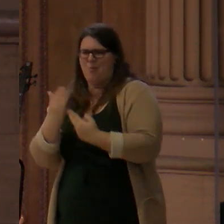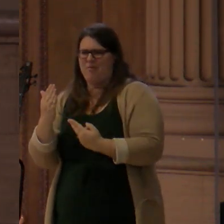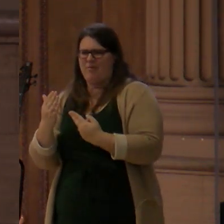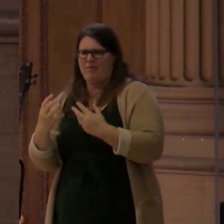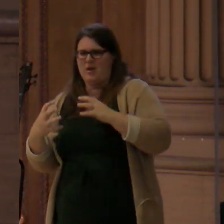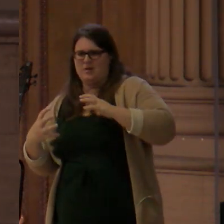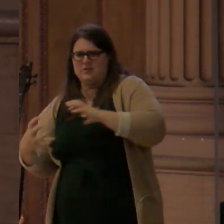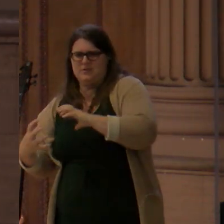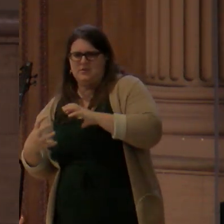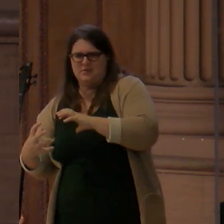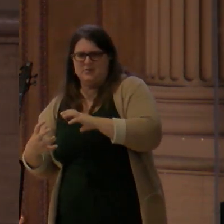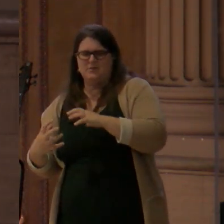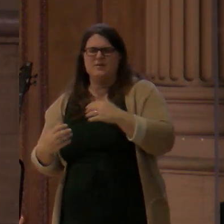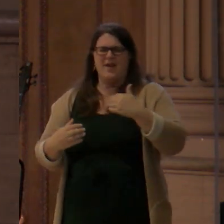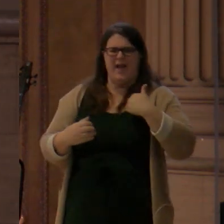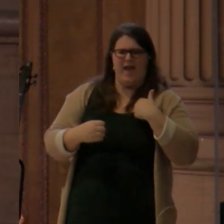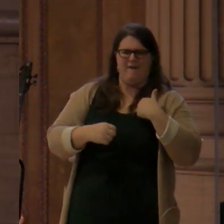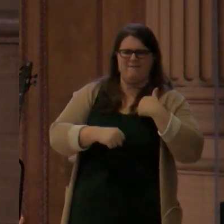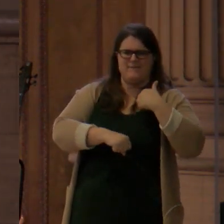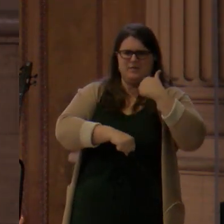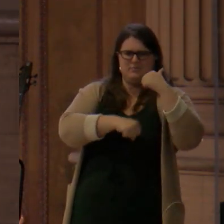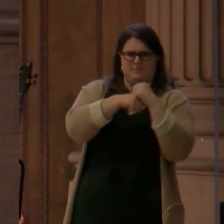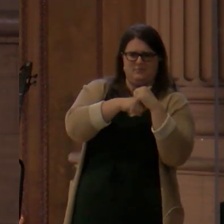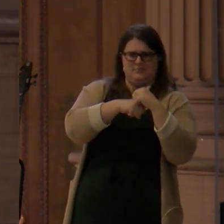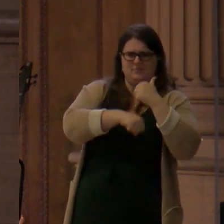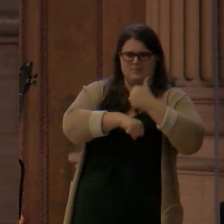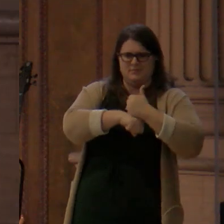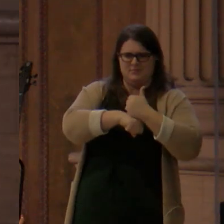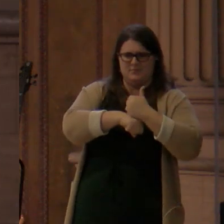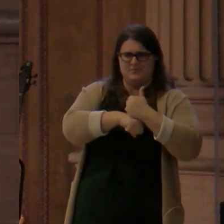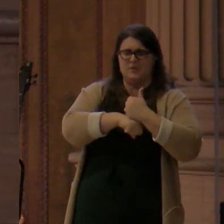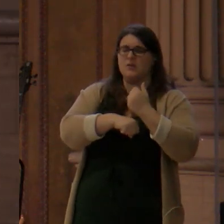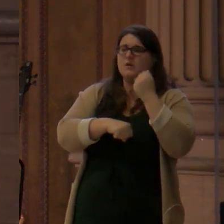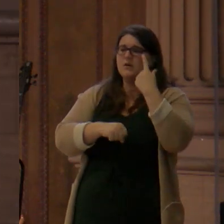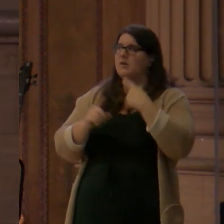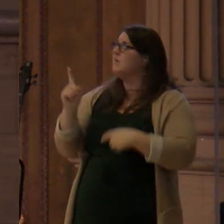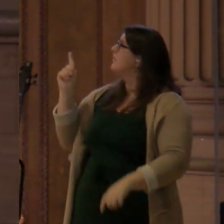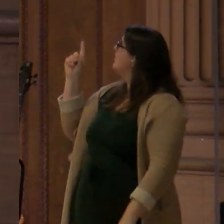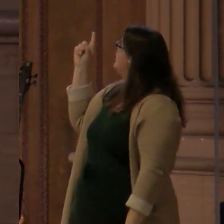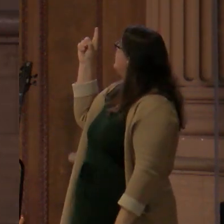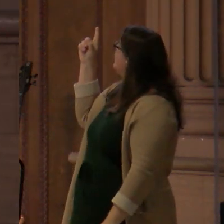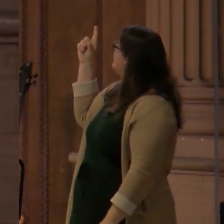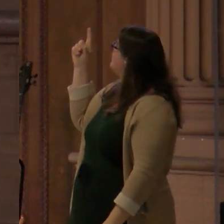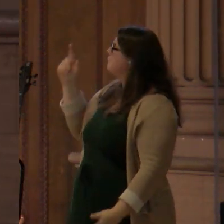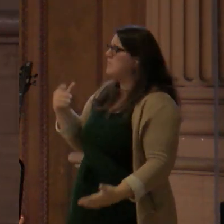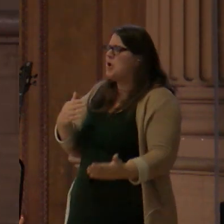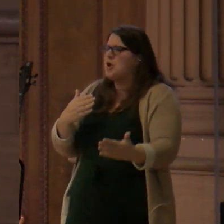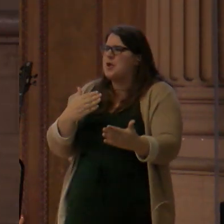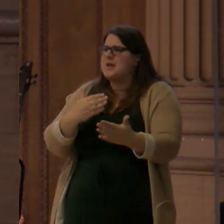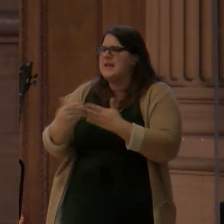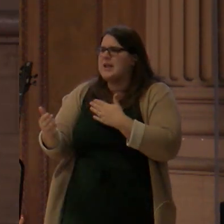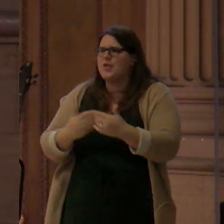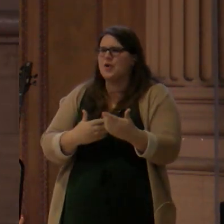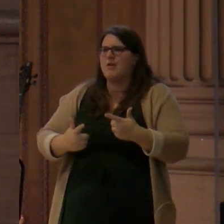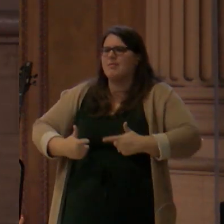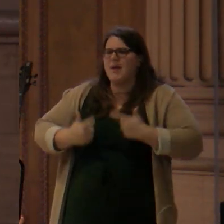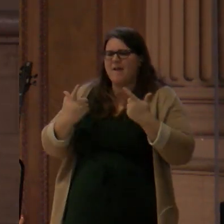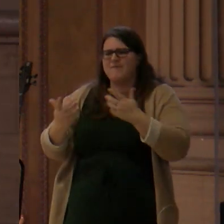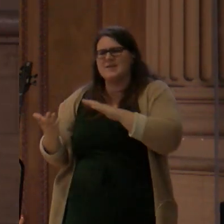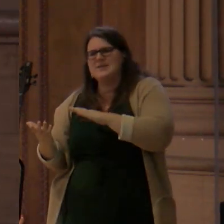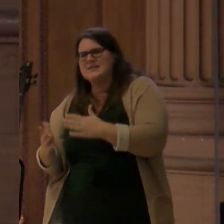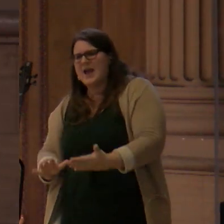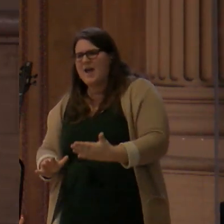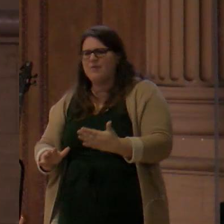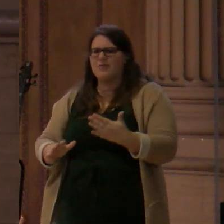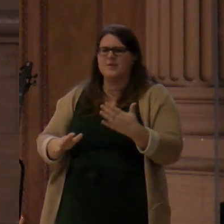able to separate us from the love of God in Christ Jesus our Lord. What do you say? You're going to face some struggles. You're to face some hardships. You have a